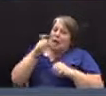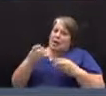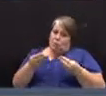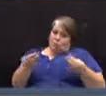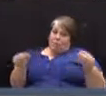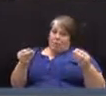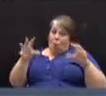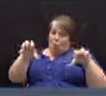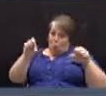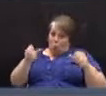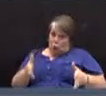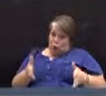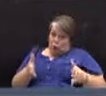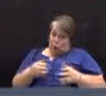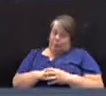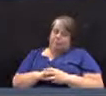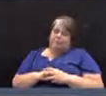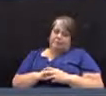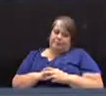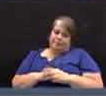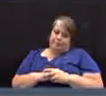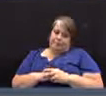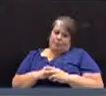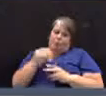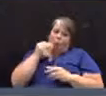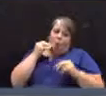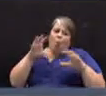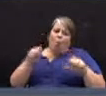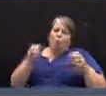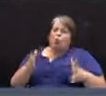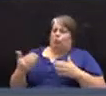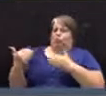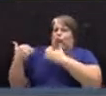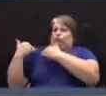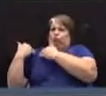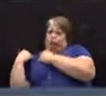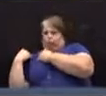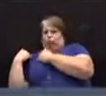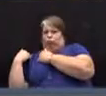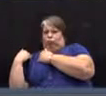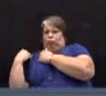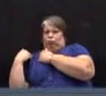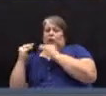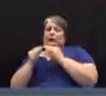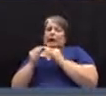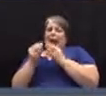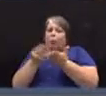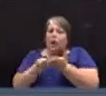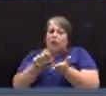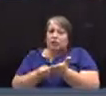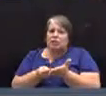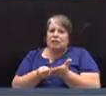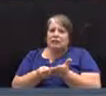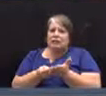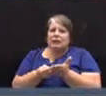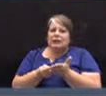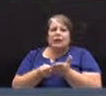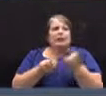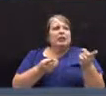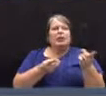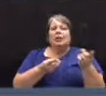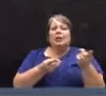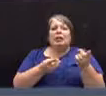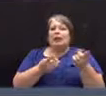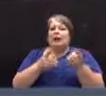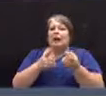owners are shouldering the town's budget. And our commercial side